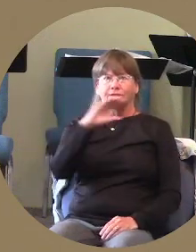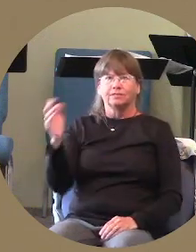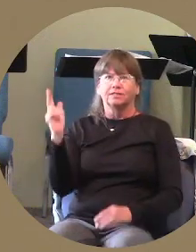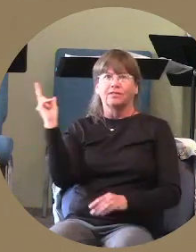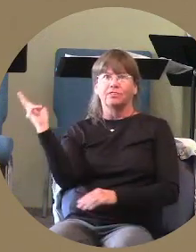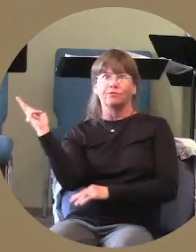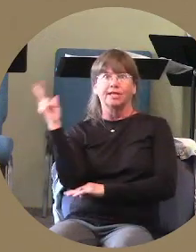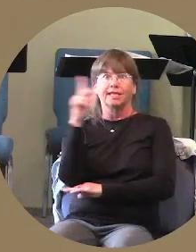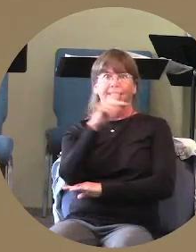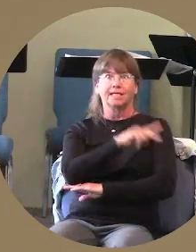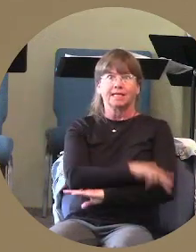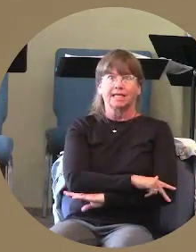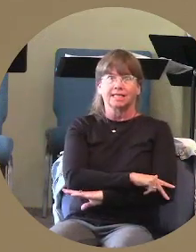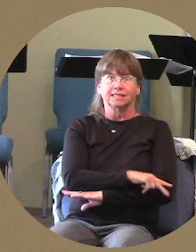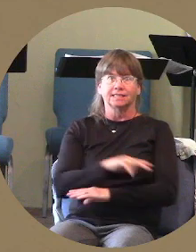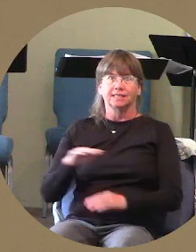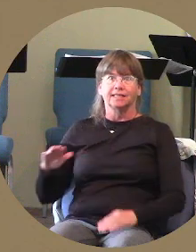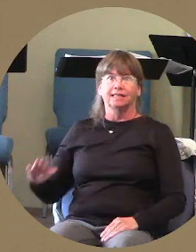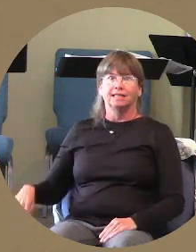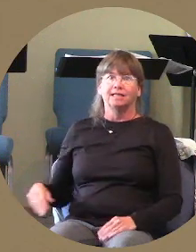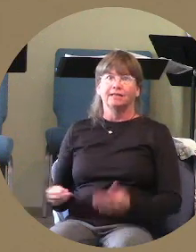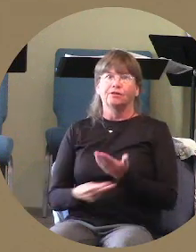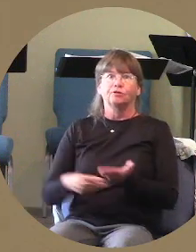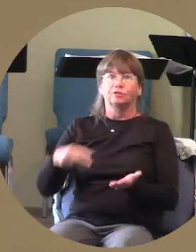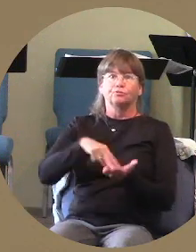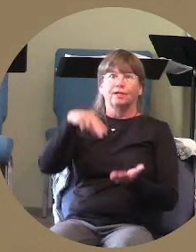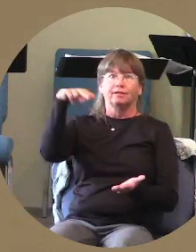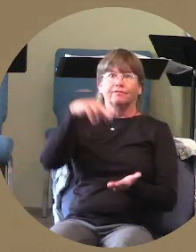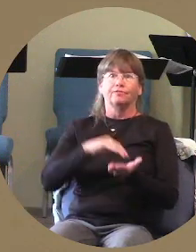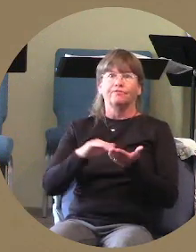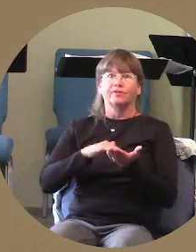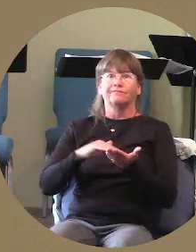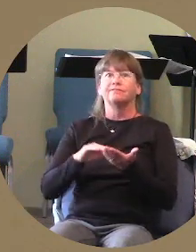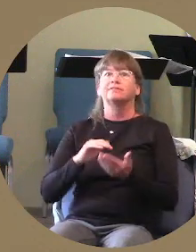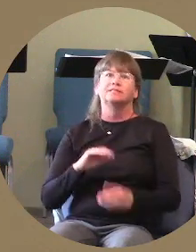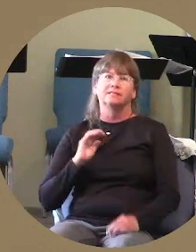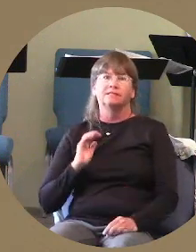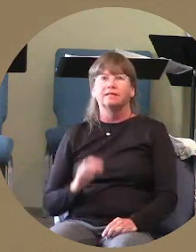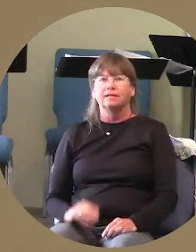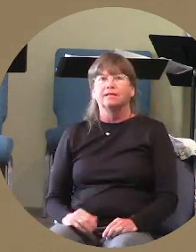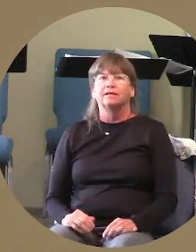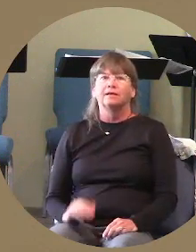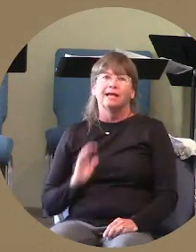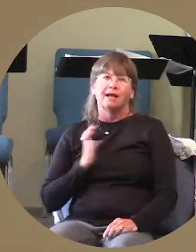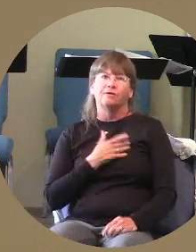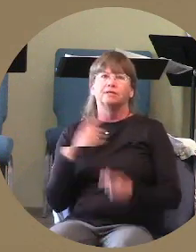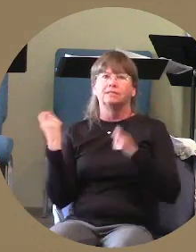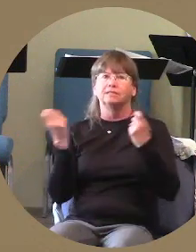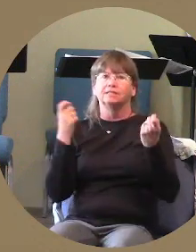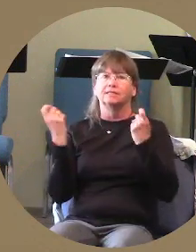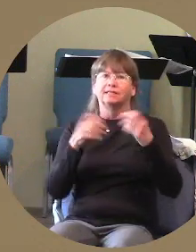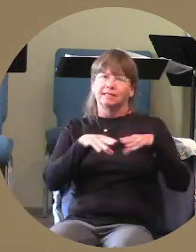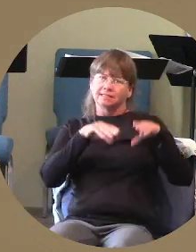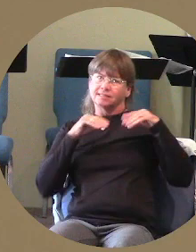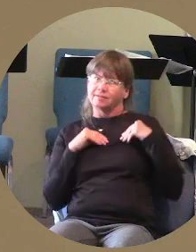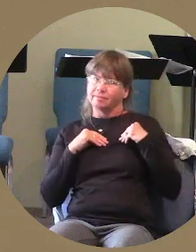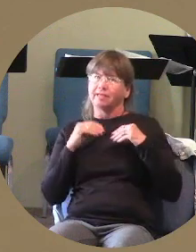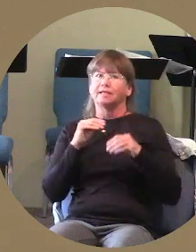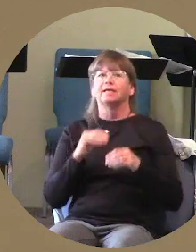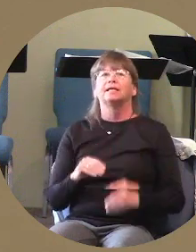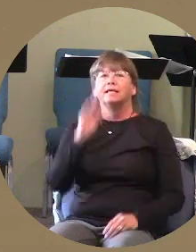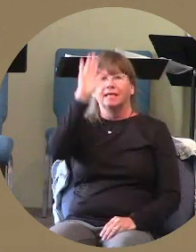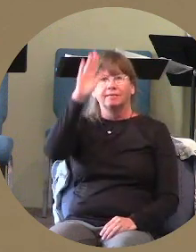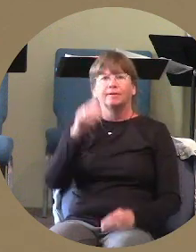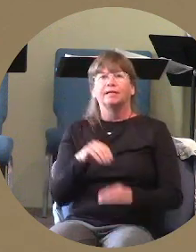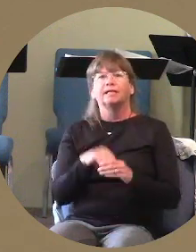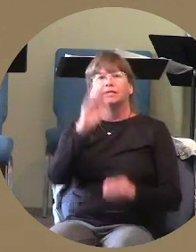resurrected for the forgiveness of our sins and have you accepted him in your life as your lord and